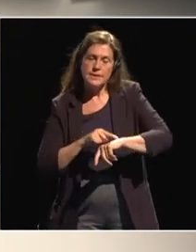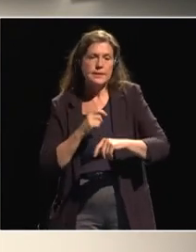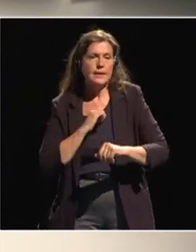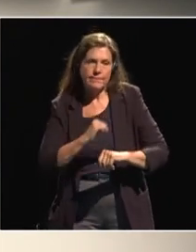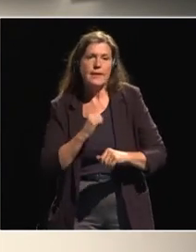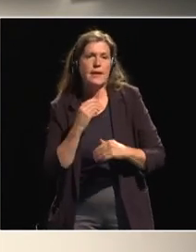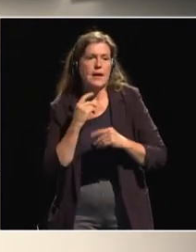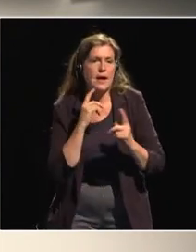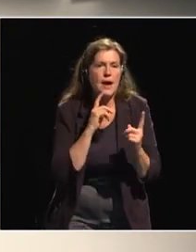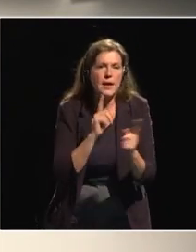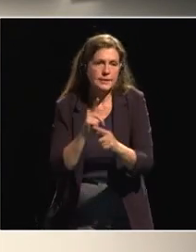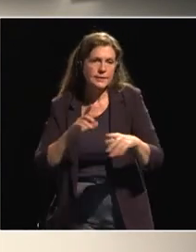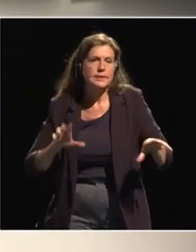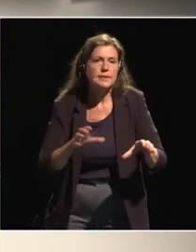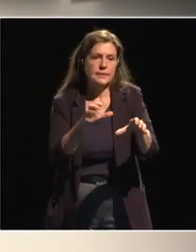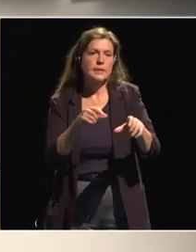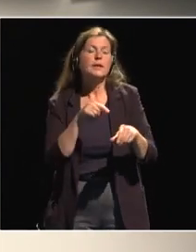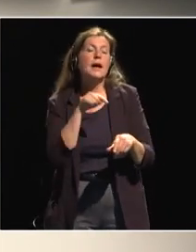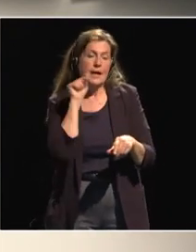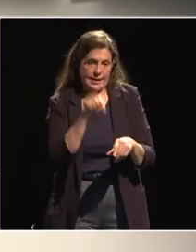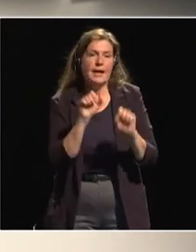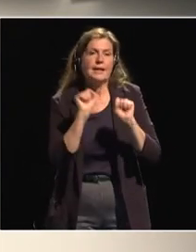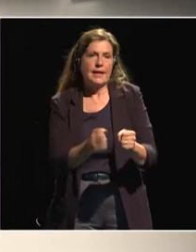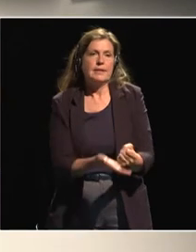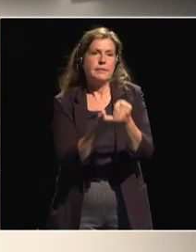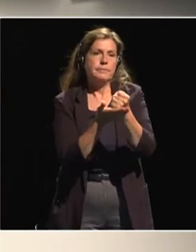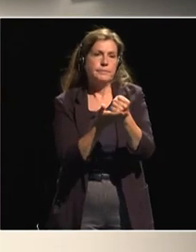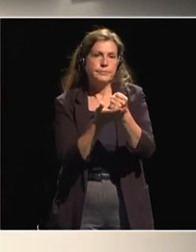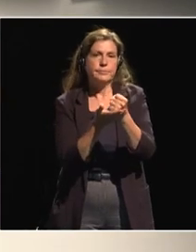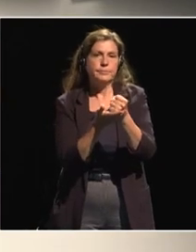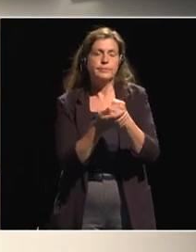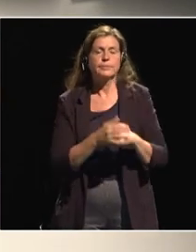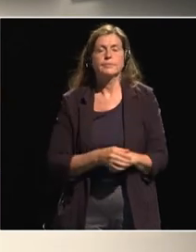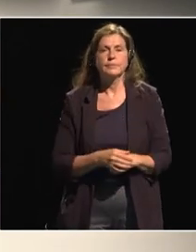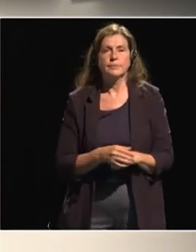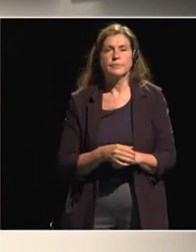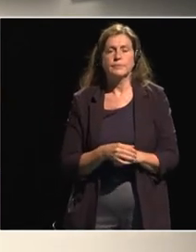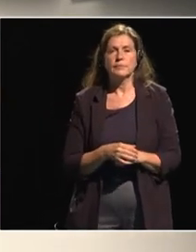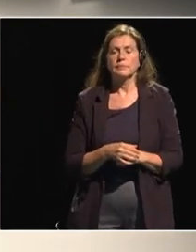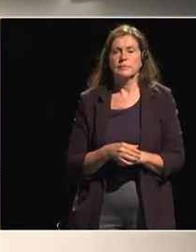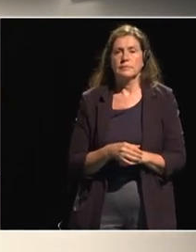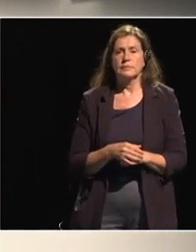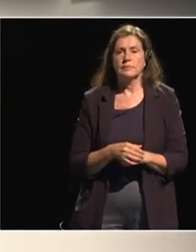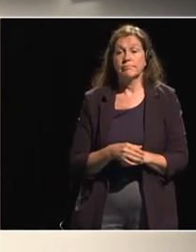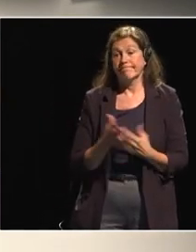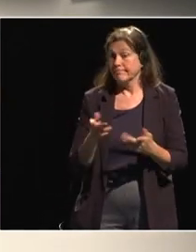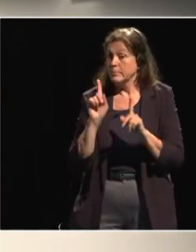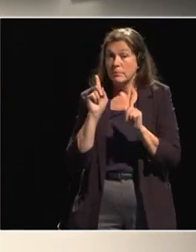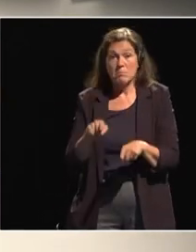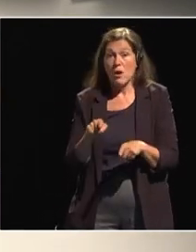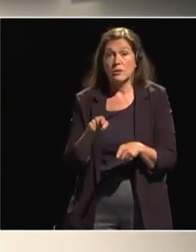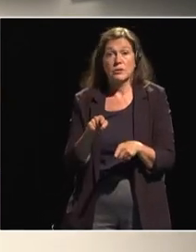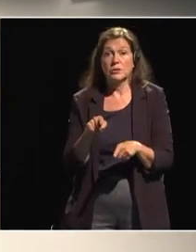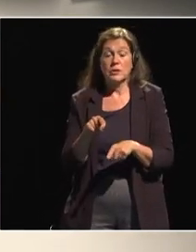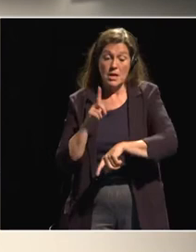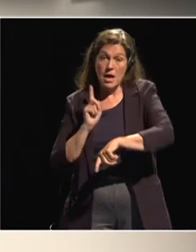that could very much help the situation and uh you need to spend a bit of time